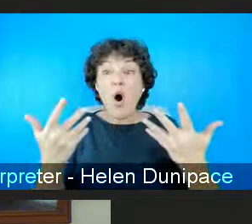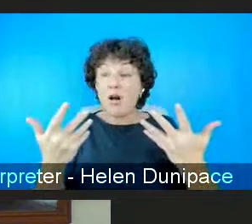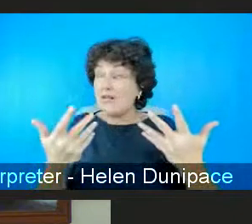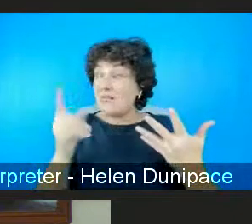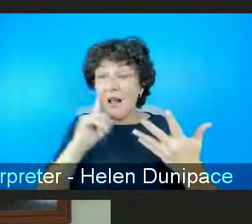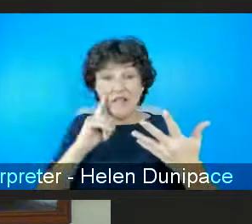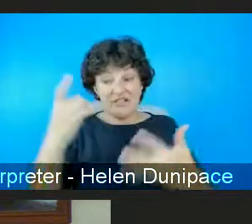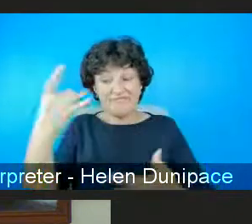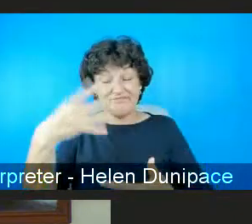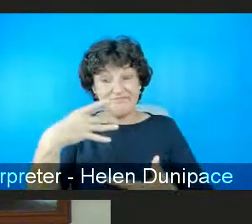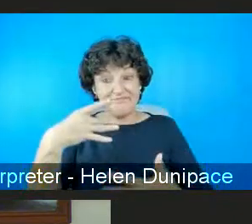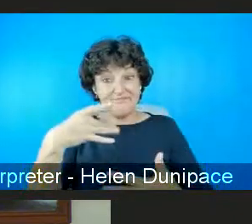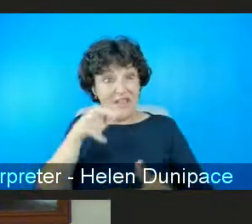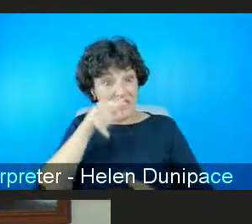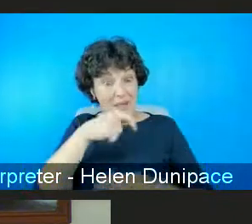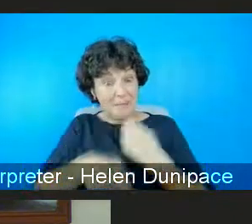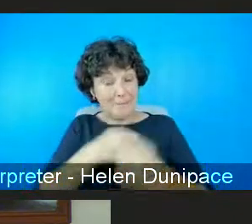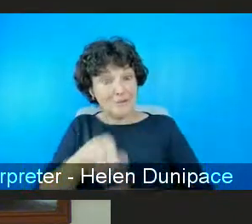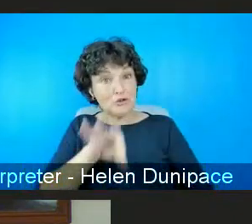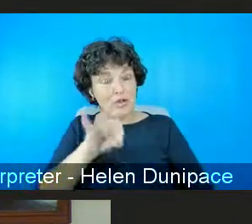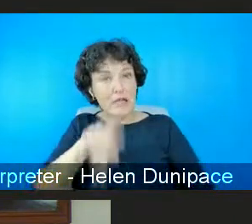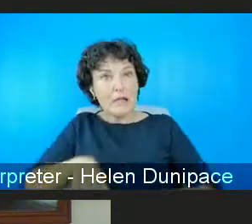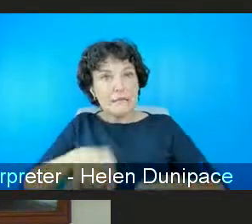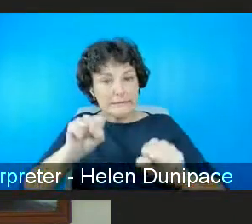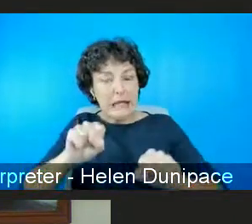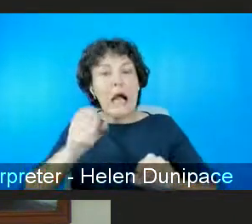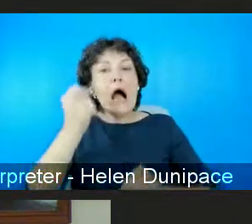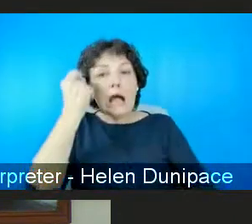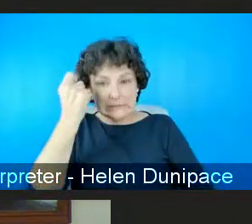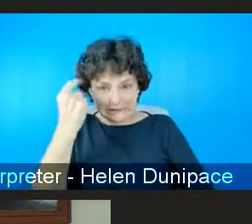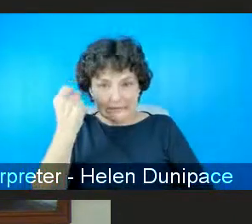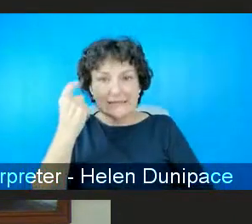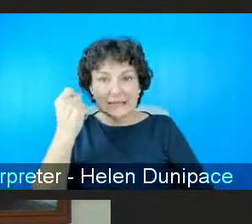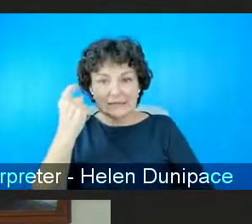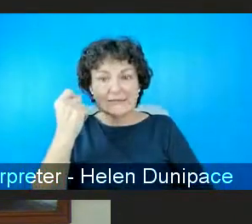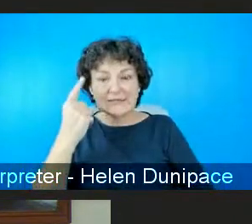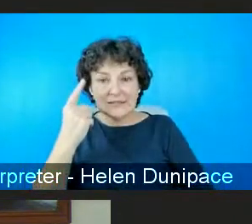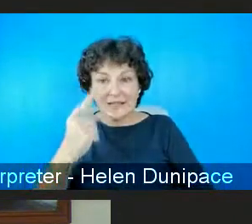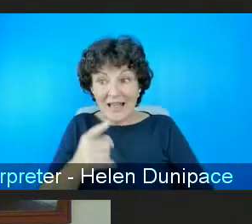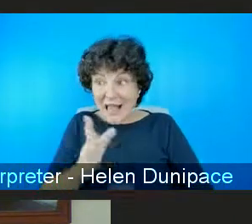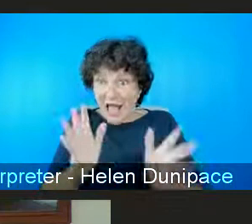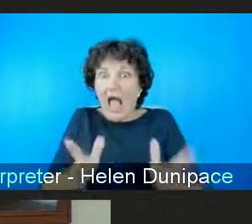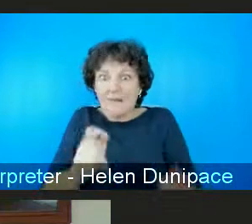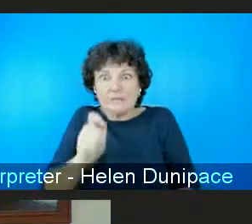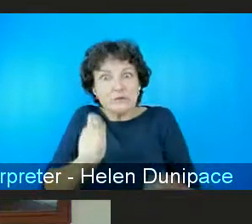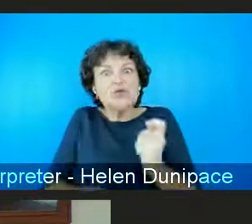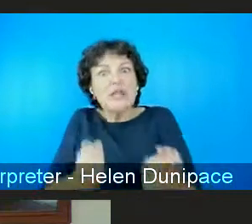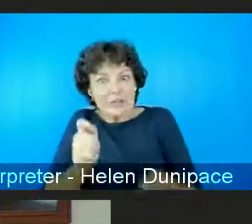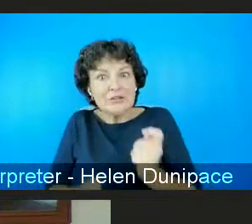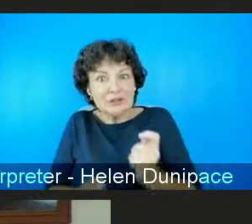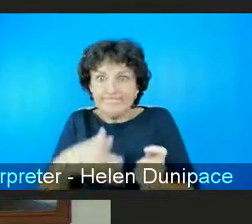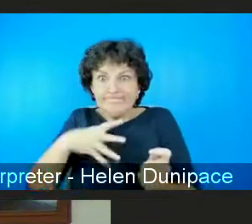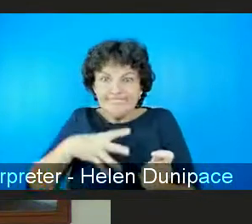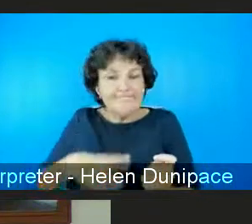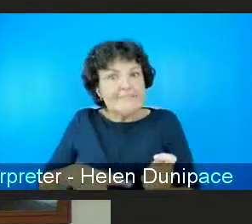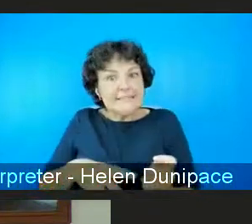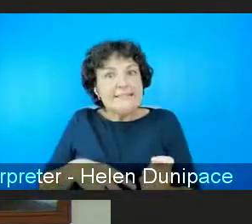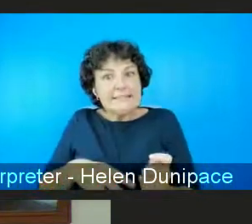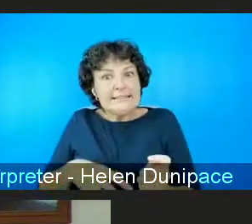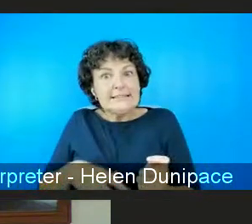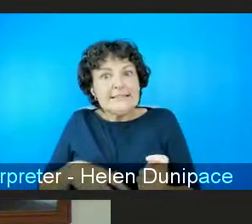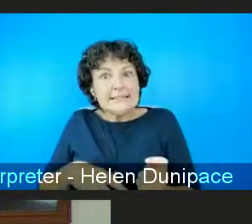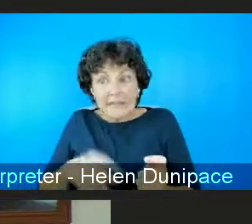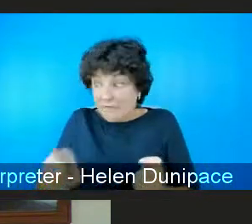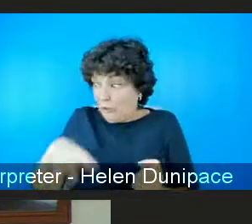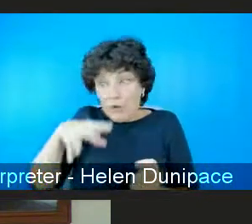and at least then he started to catch on that the the change here that was needed was for him to make if he wanted